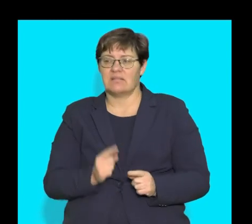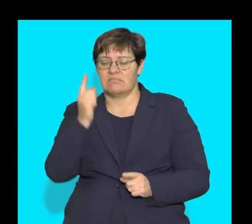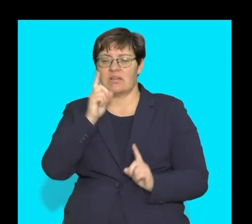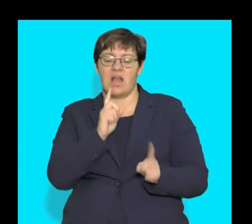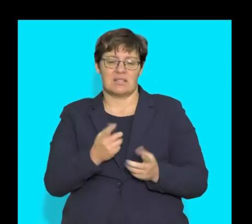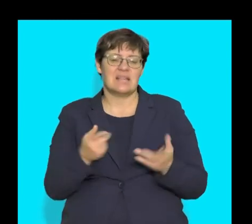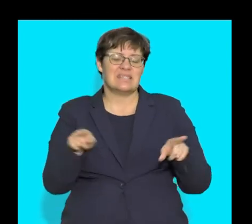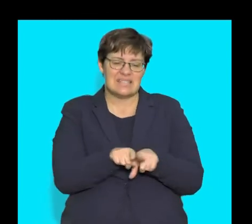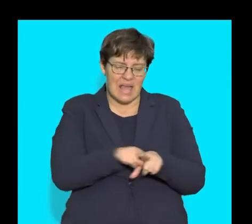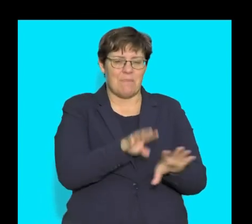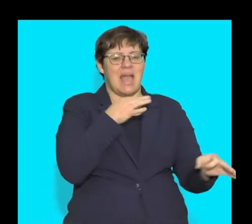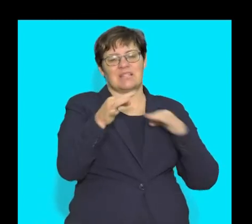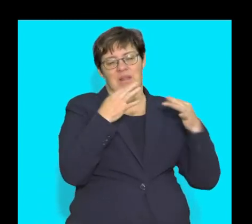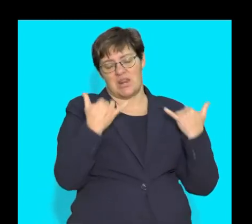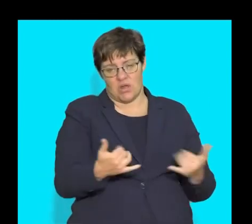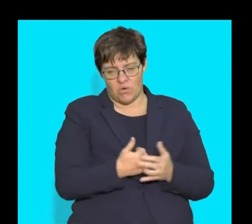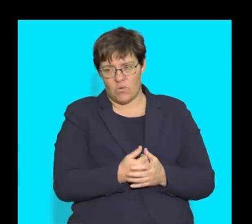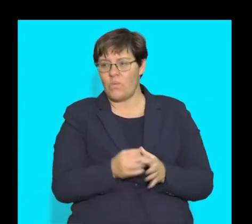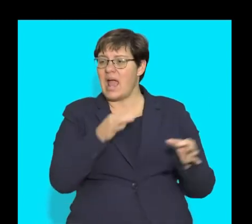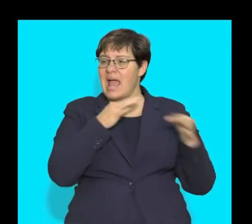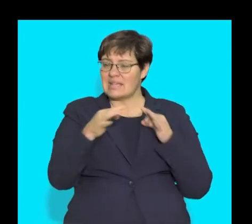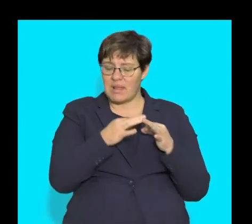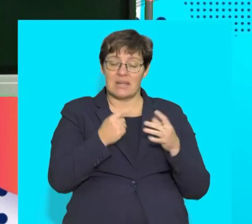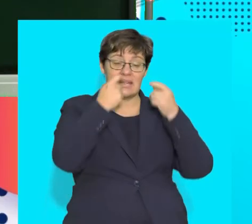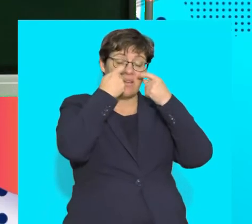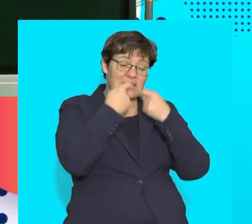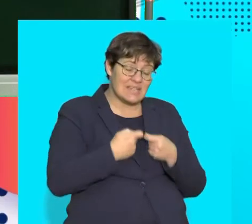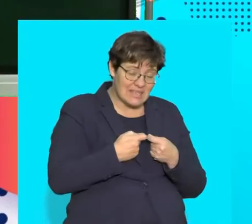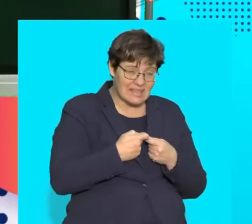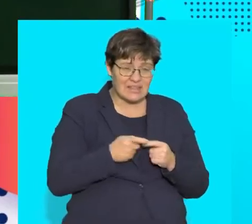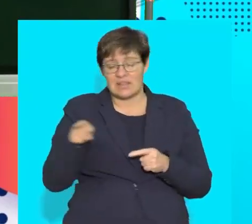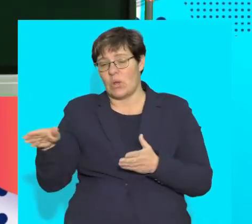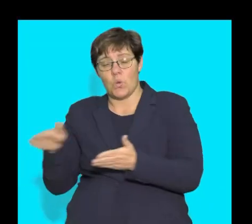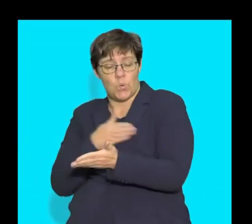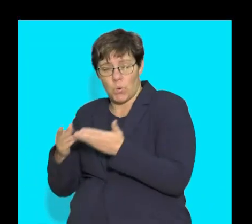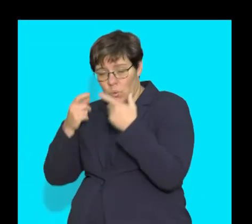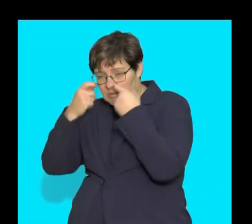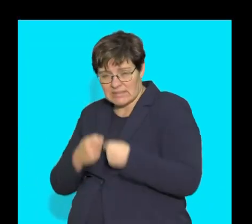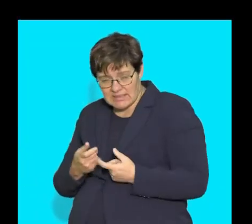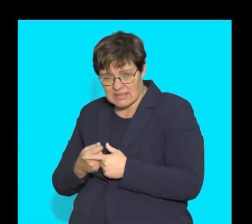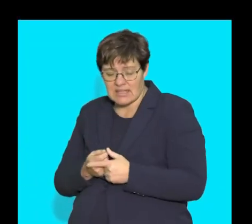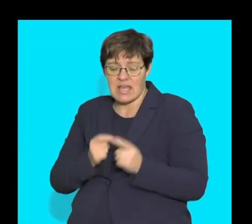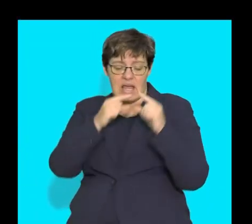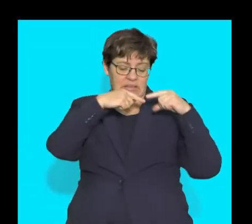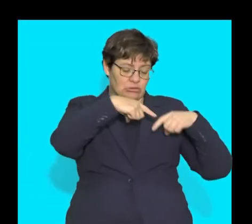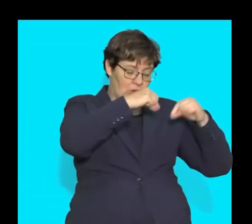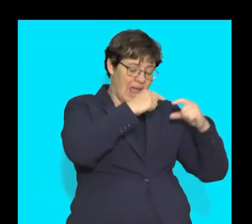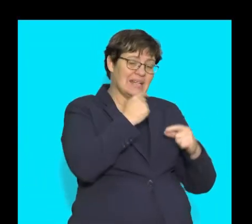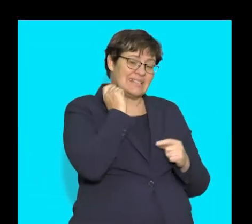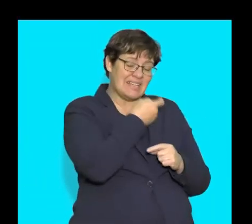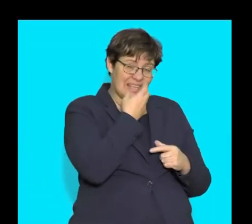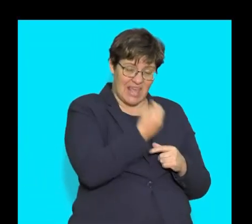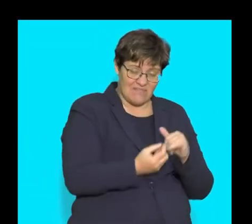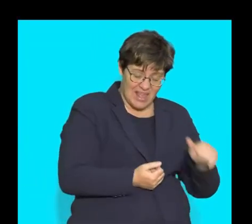for your answers to the above questions. As I just pointed out, I've explained the adaptations of these triangular